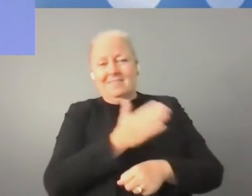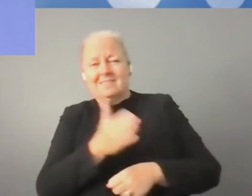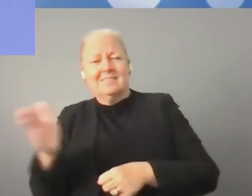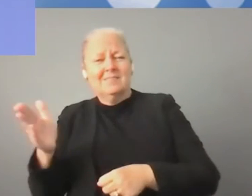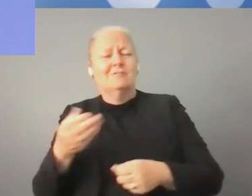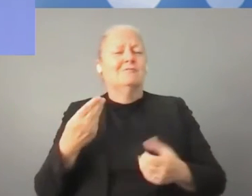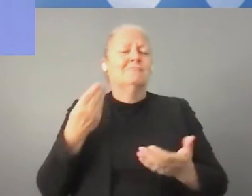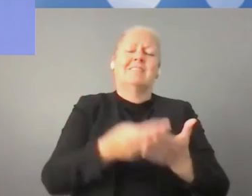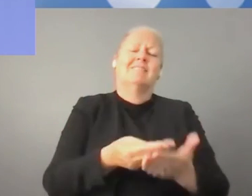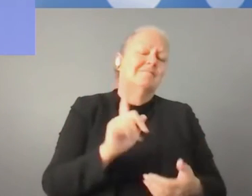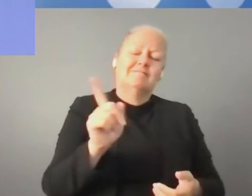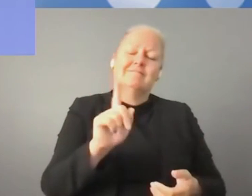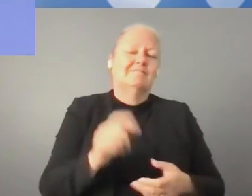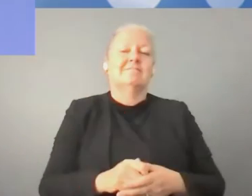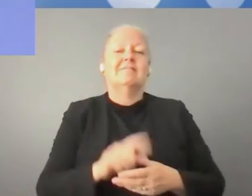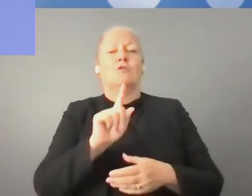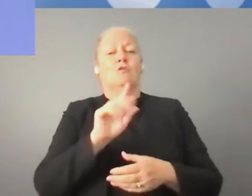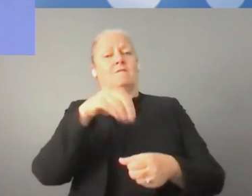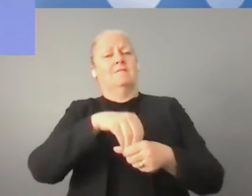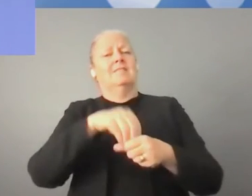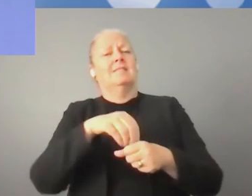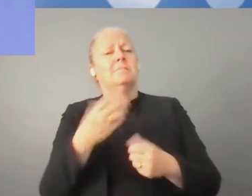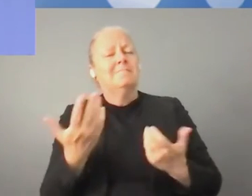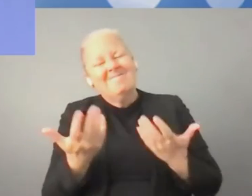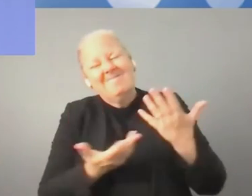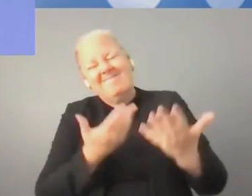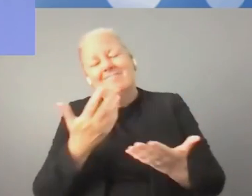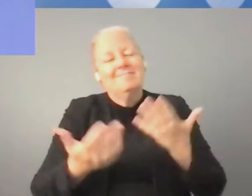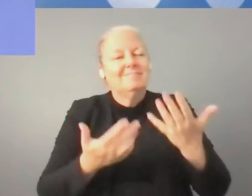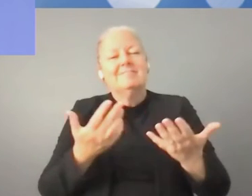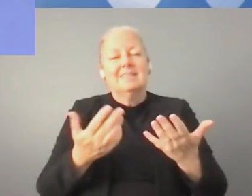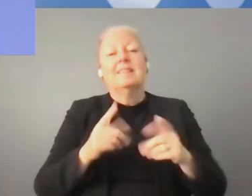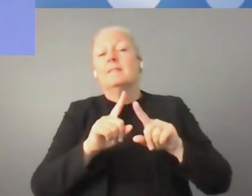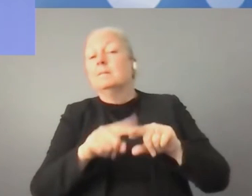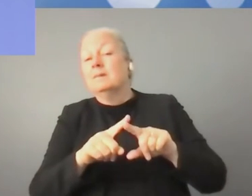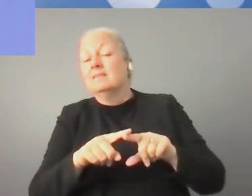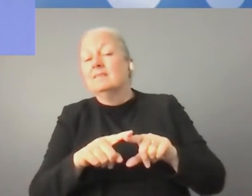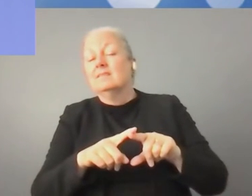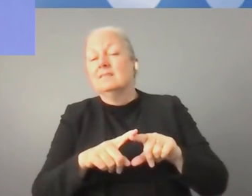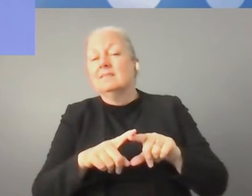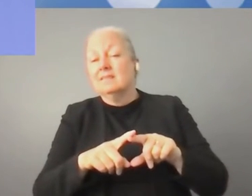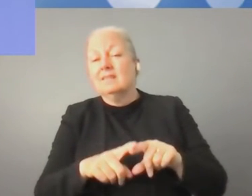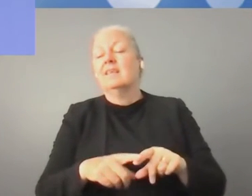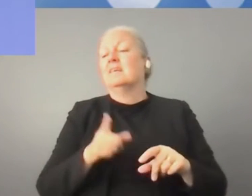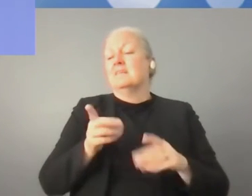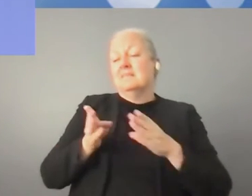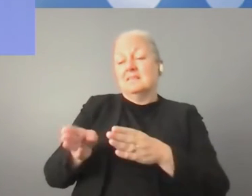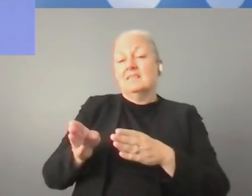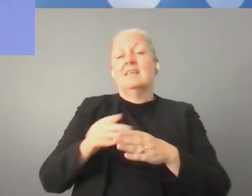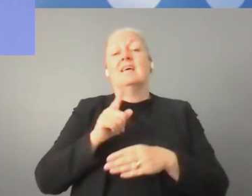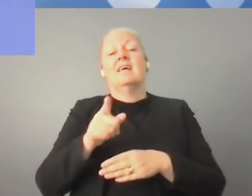from what we hear from the sector, it depends. It mostly works in areas where private investment